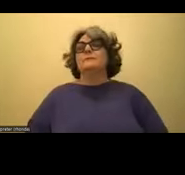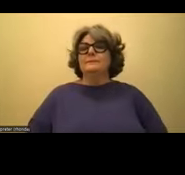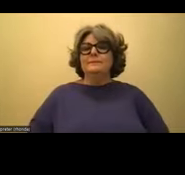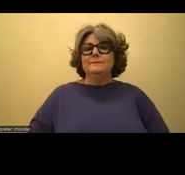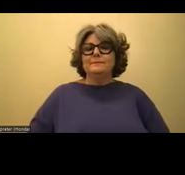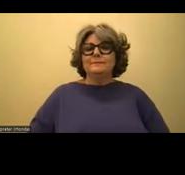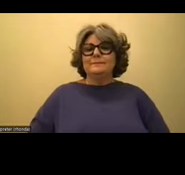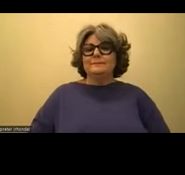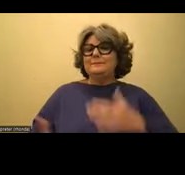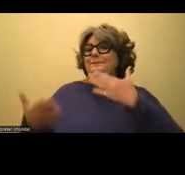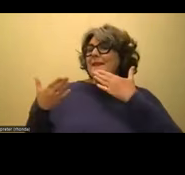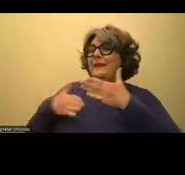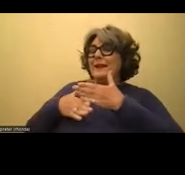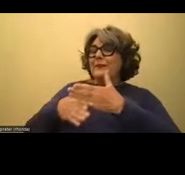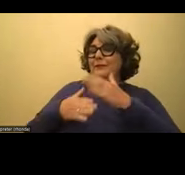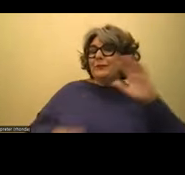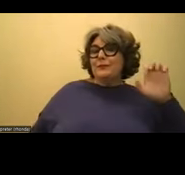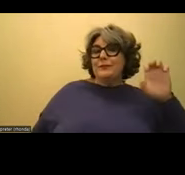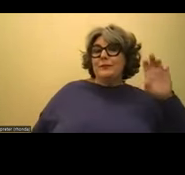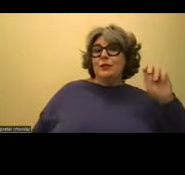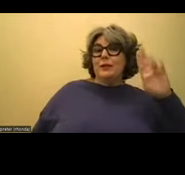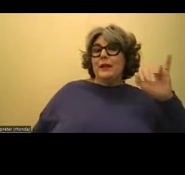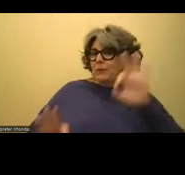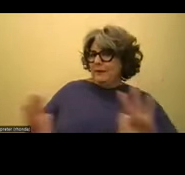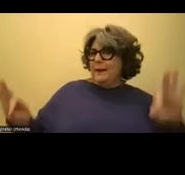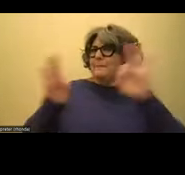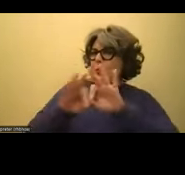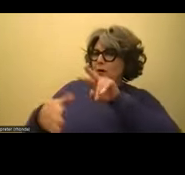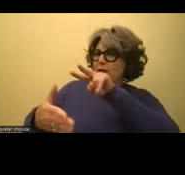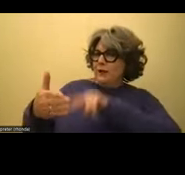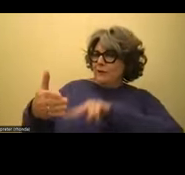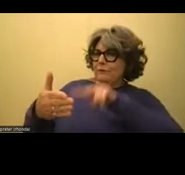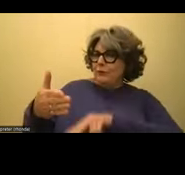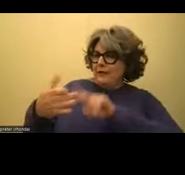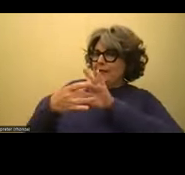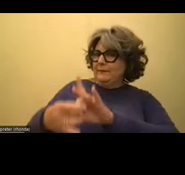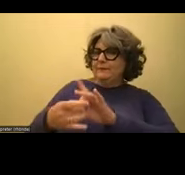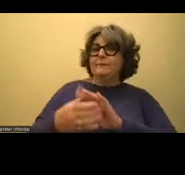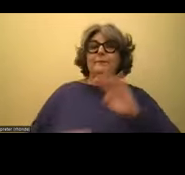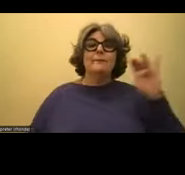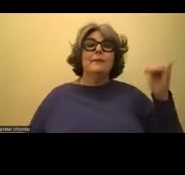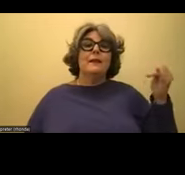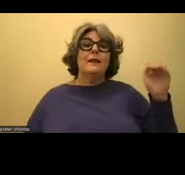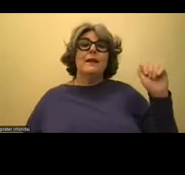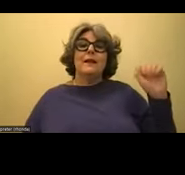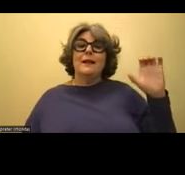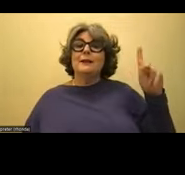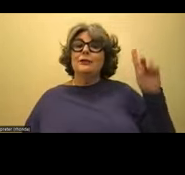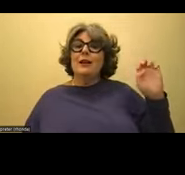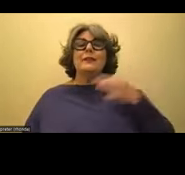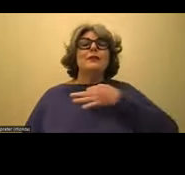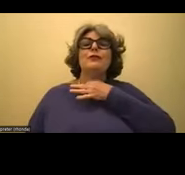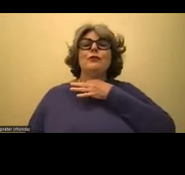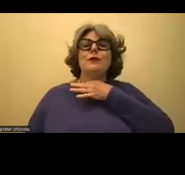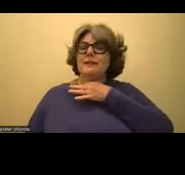Thank you so much for sharing about the importance of reading and mental health. Jackie, I'm curious if you also have